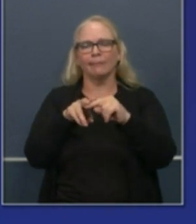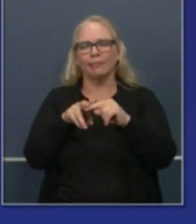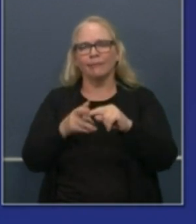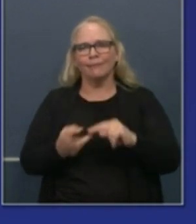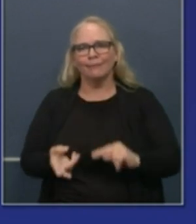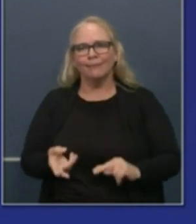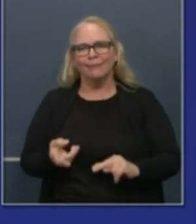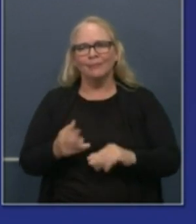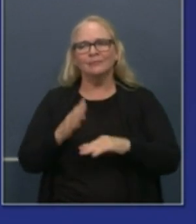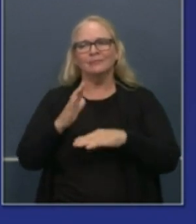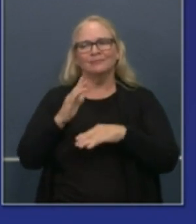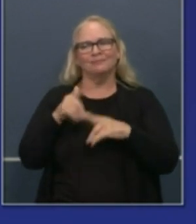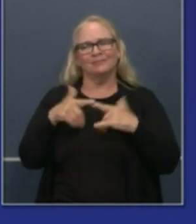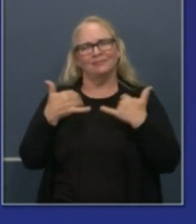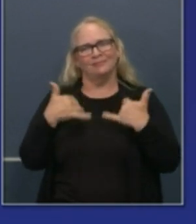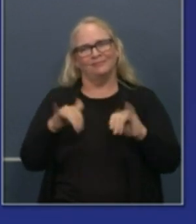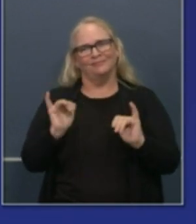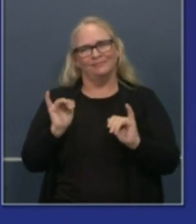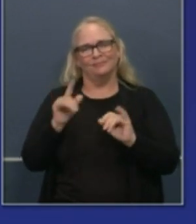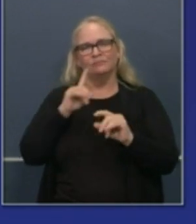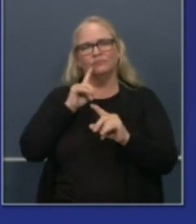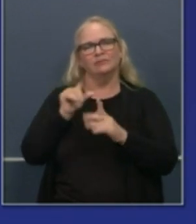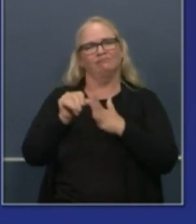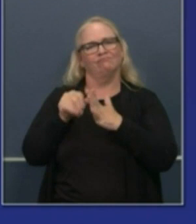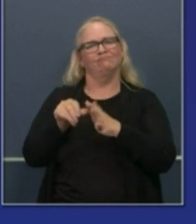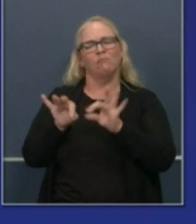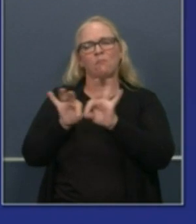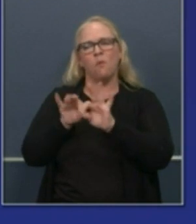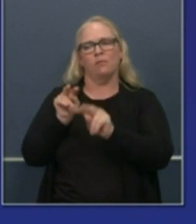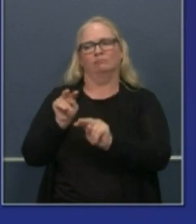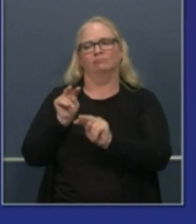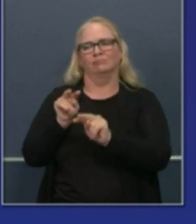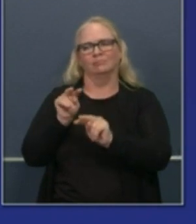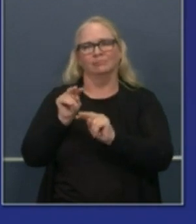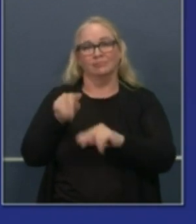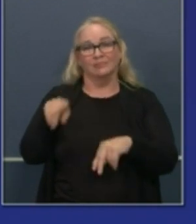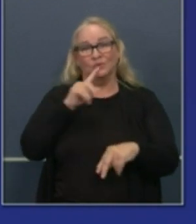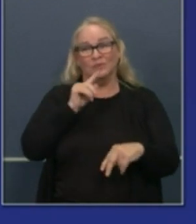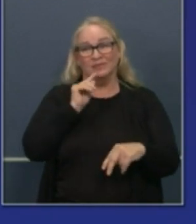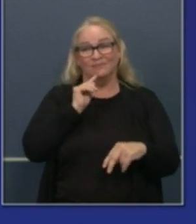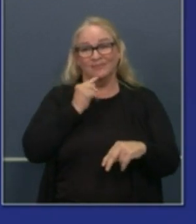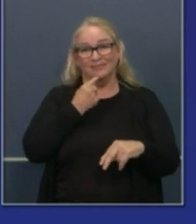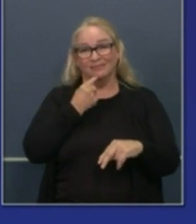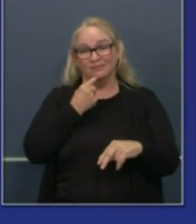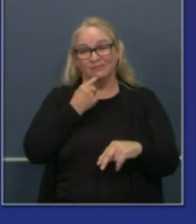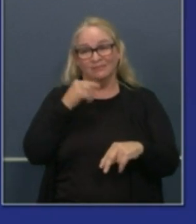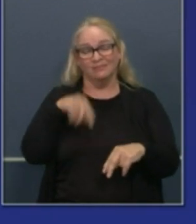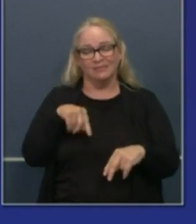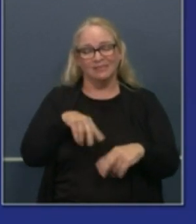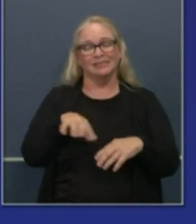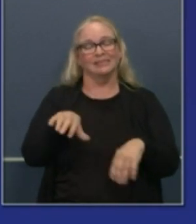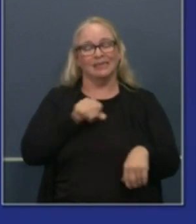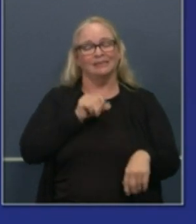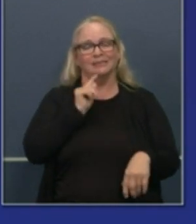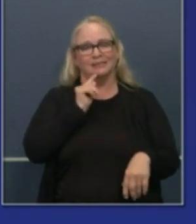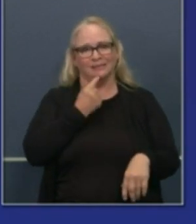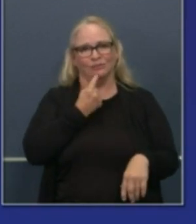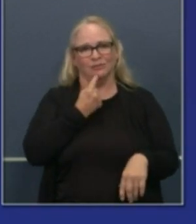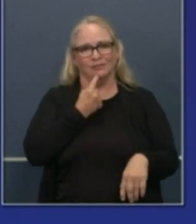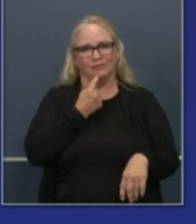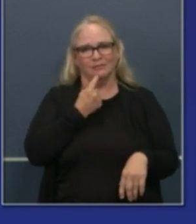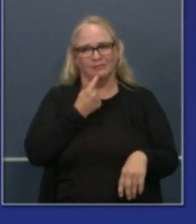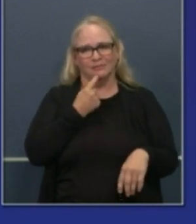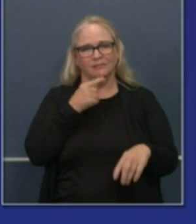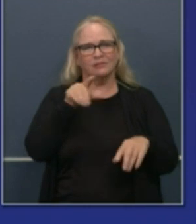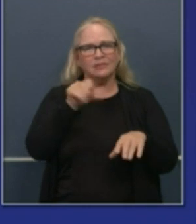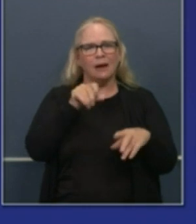reinforces the seriousness of this moment and the importance of taking the personal responsibility we all